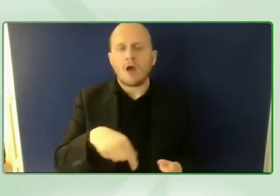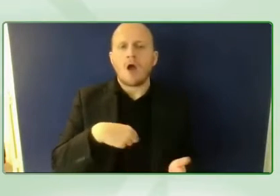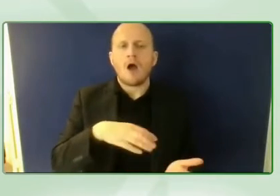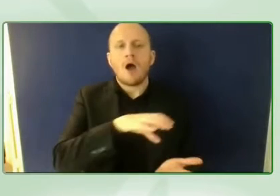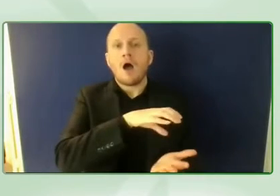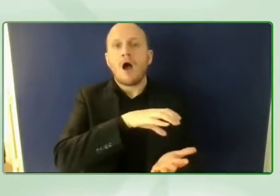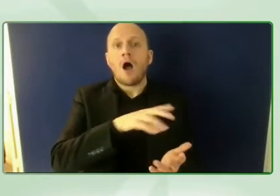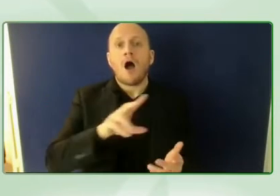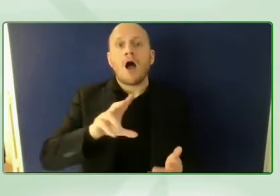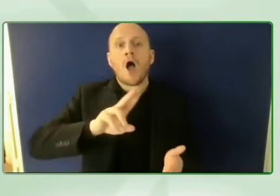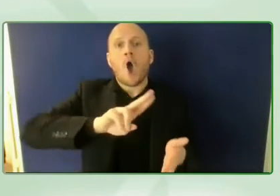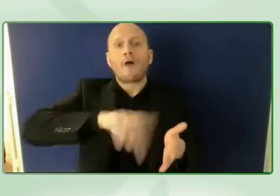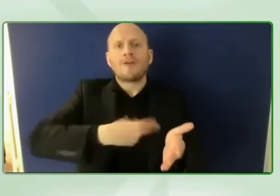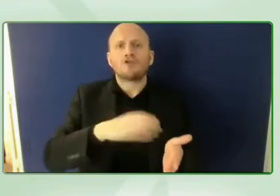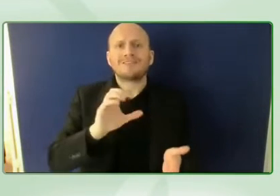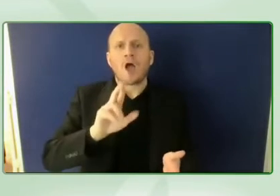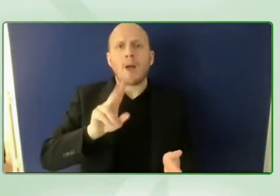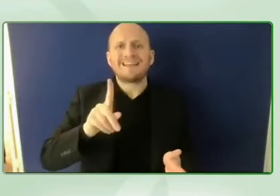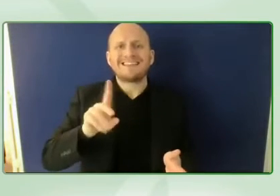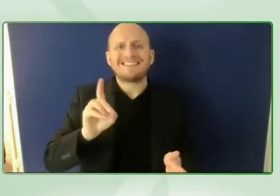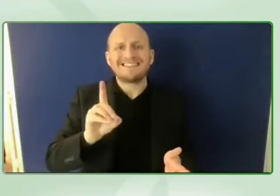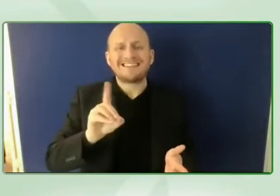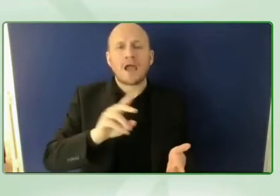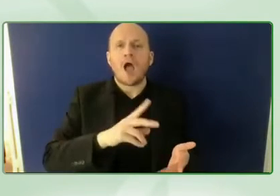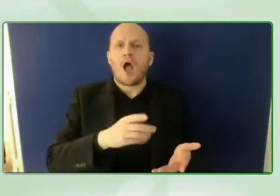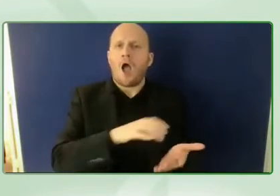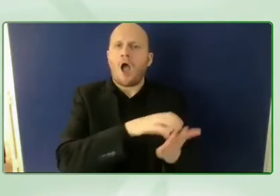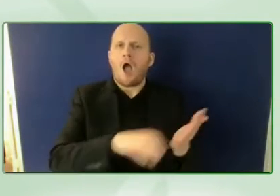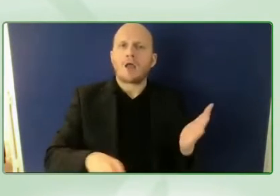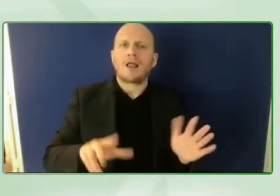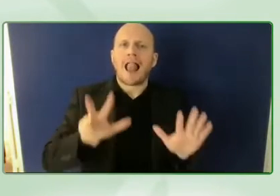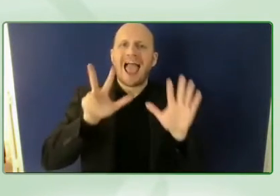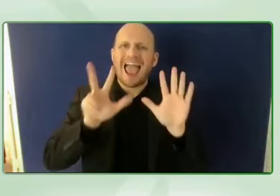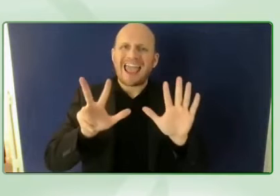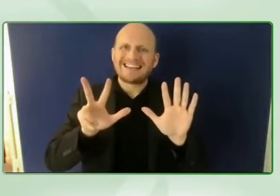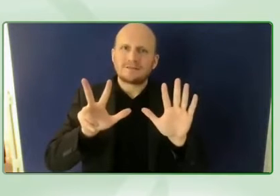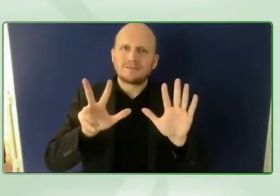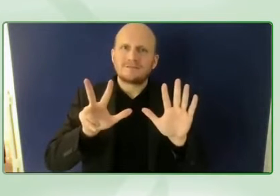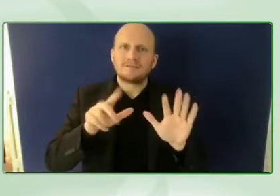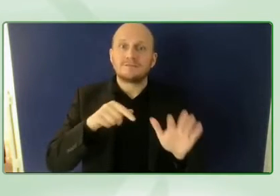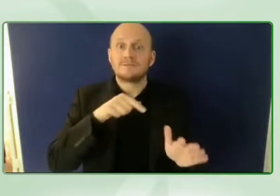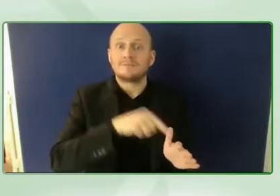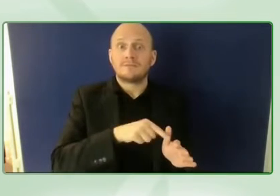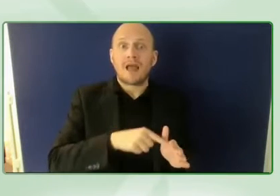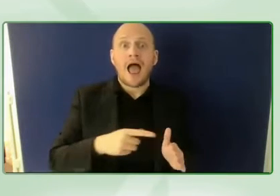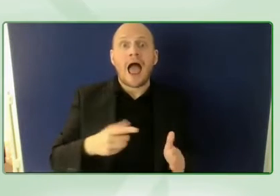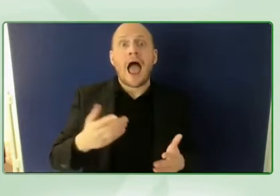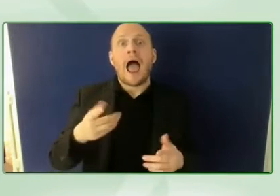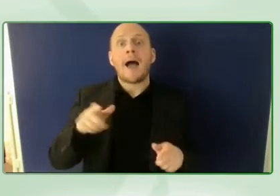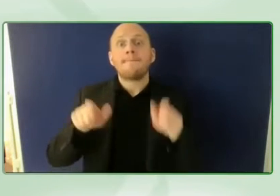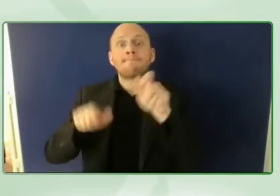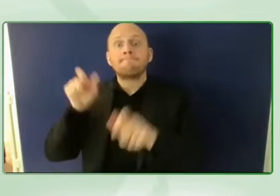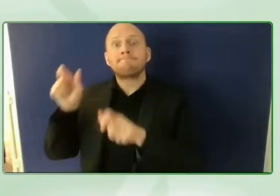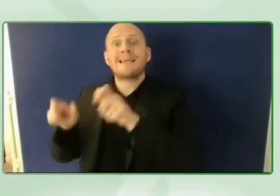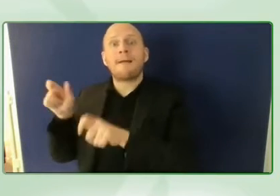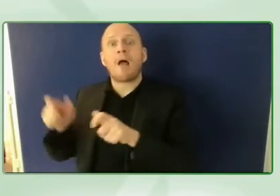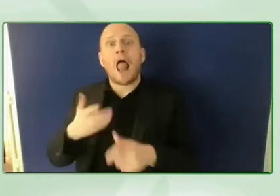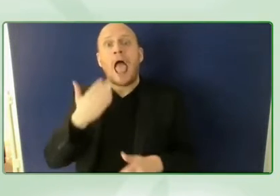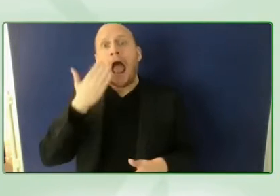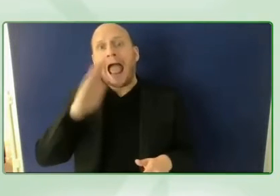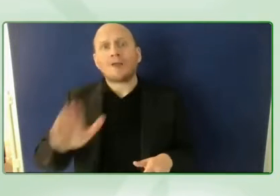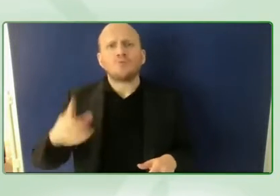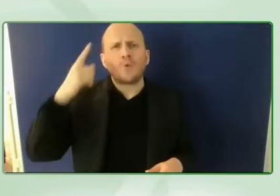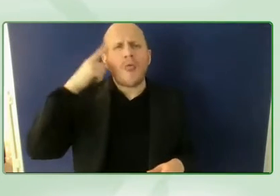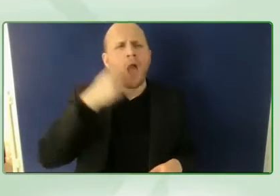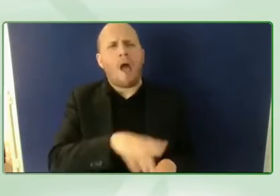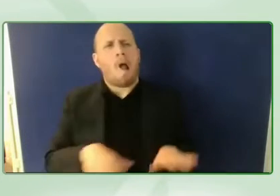fundamental that attitudes about persons with disabilities inform historically unfortunately very negative policies and practices so if we